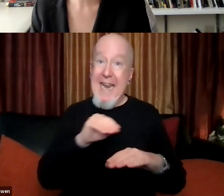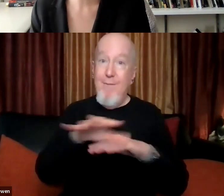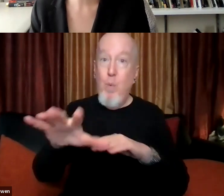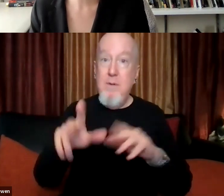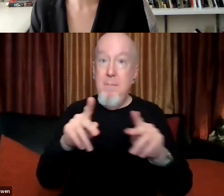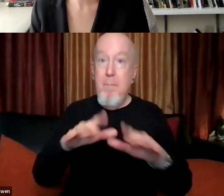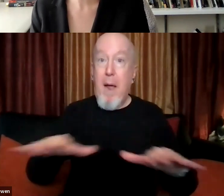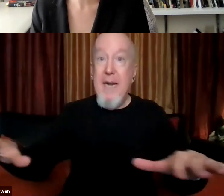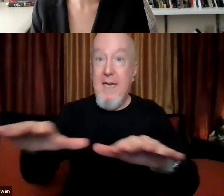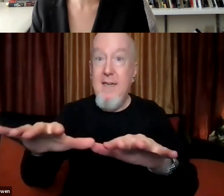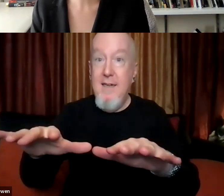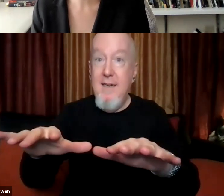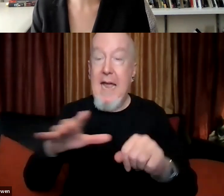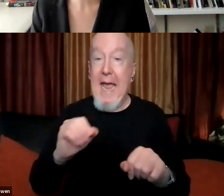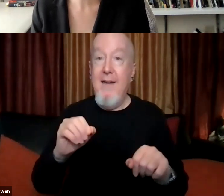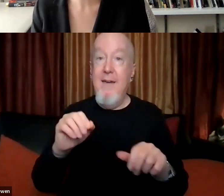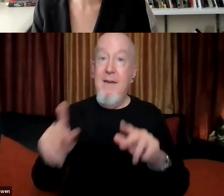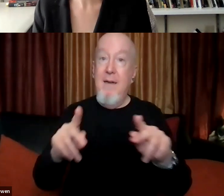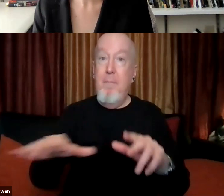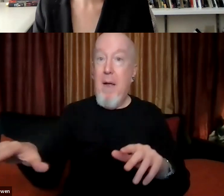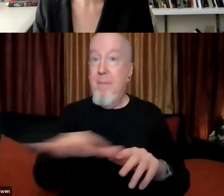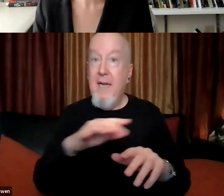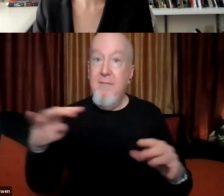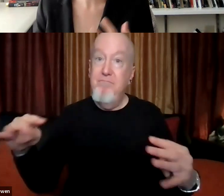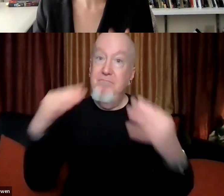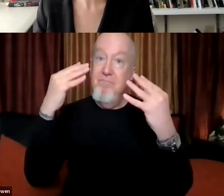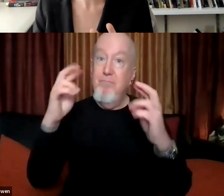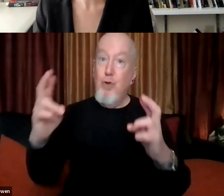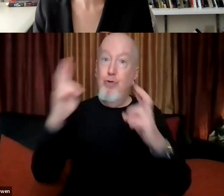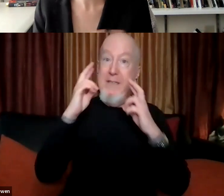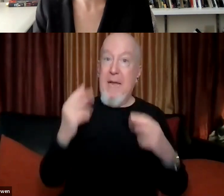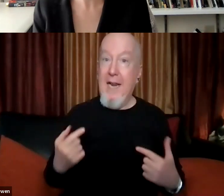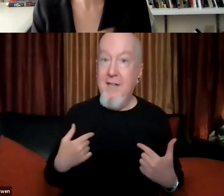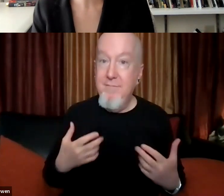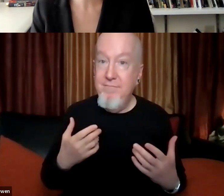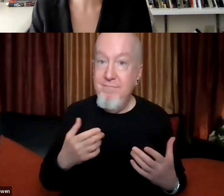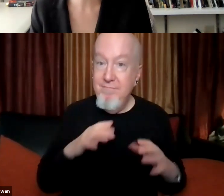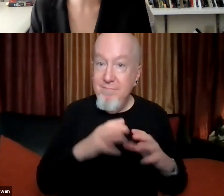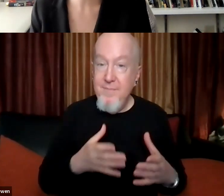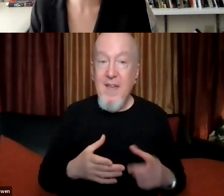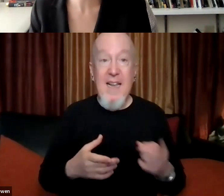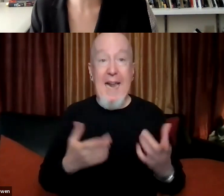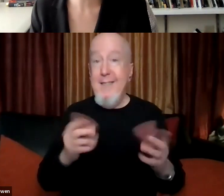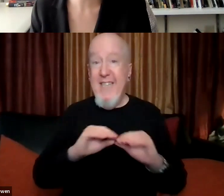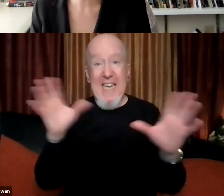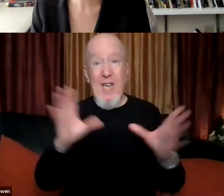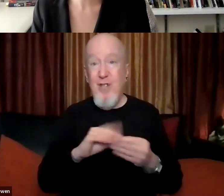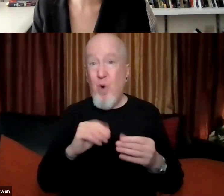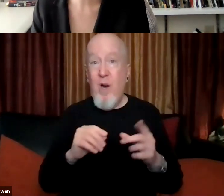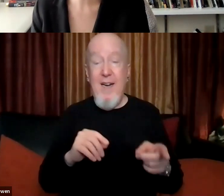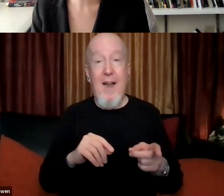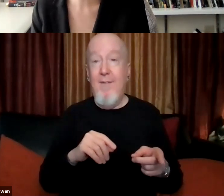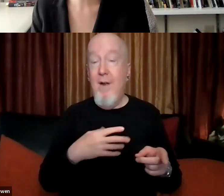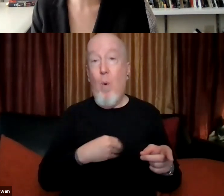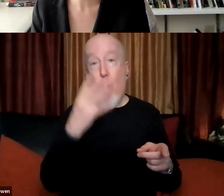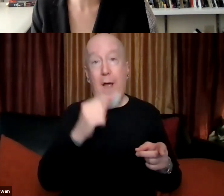Um, and, and I think there is, there's a clear, um, clear story of, of the leadership of white women